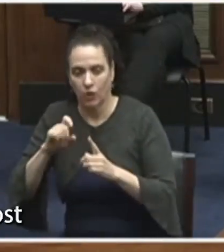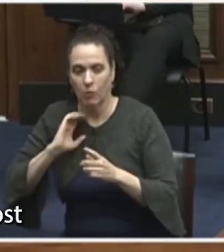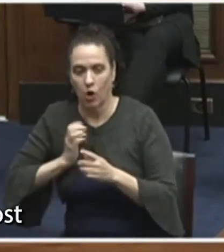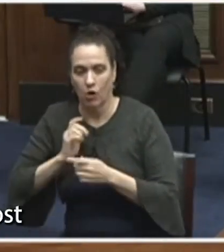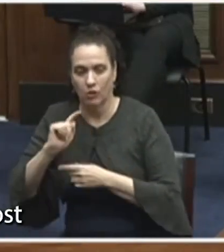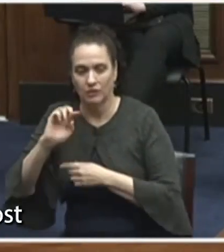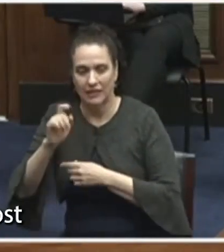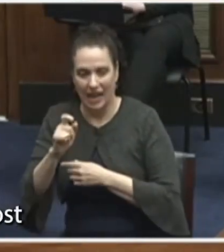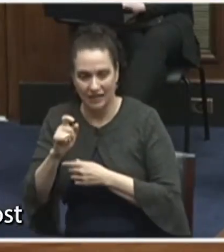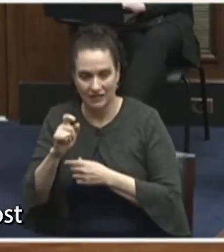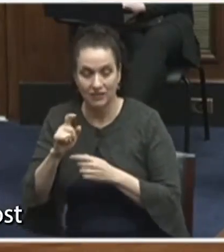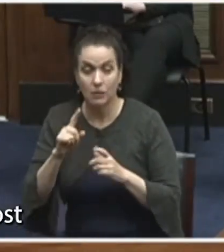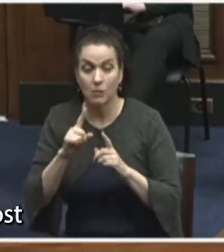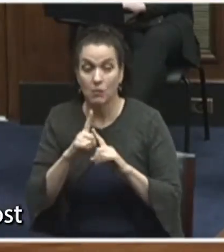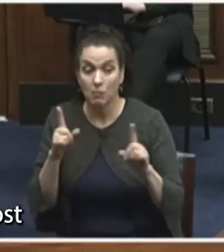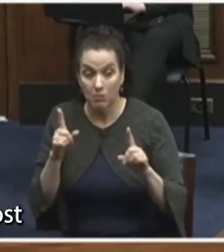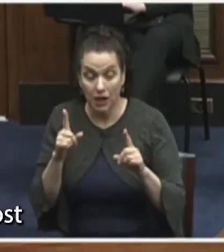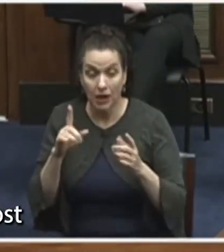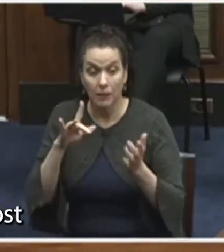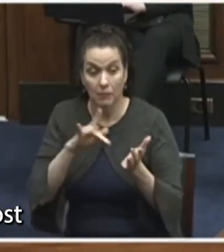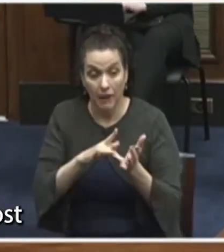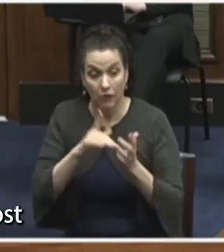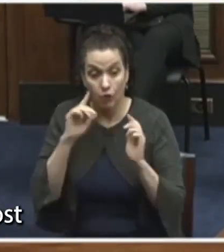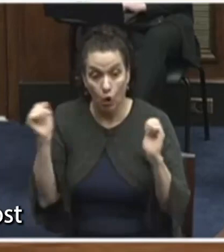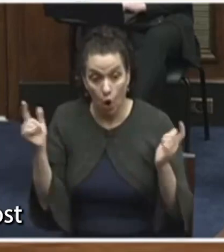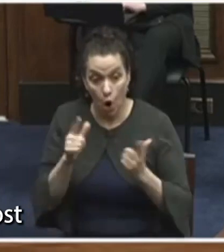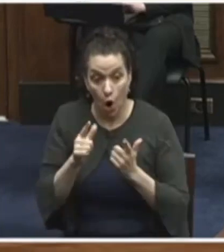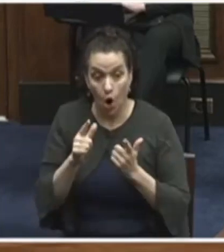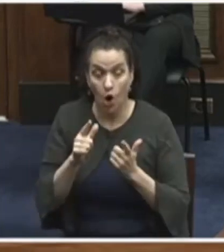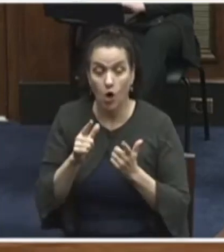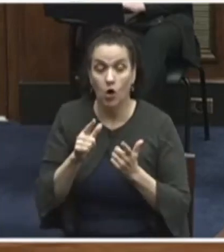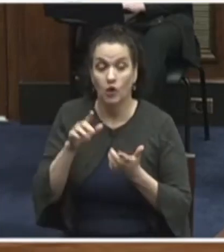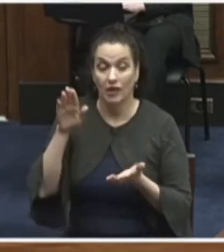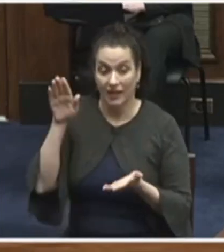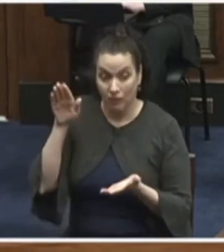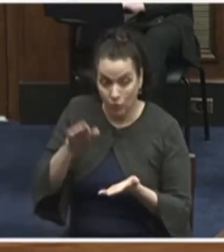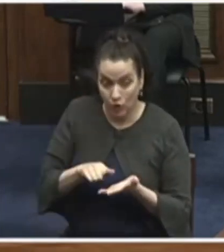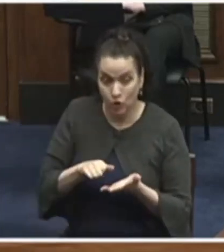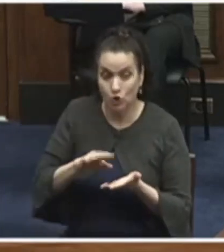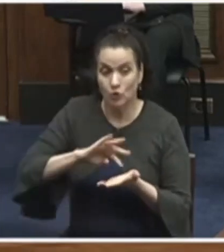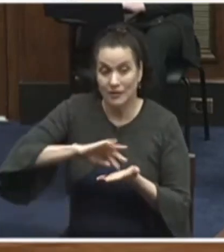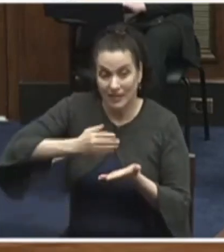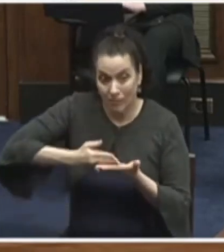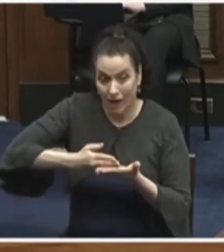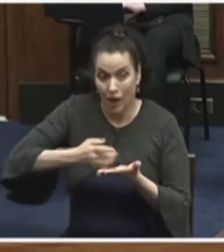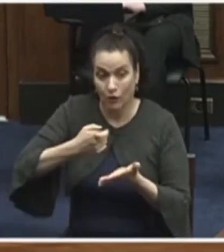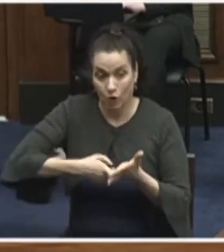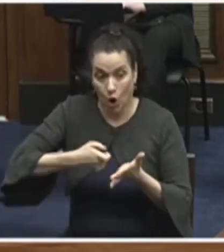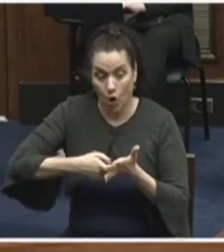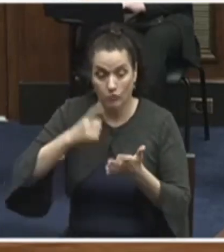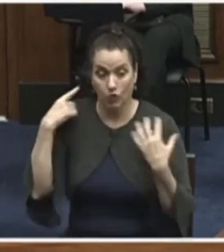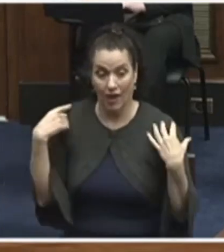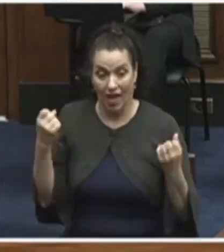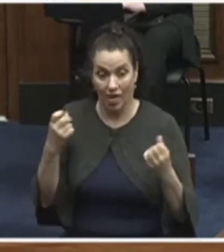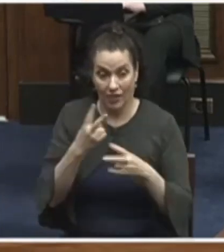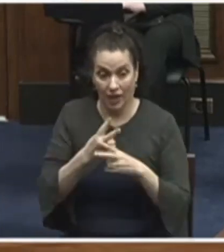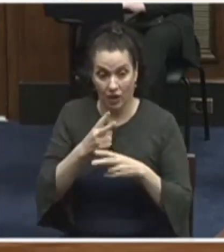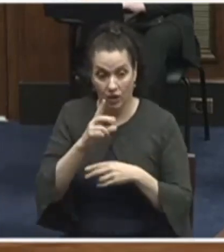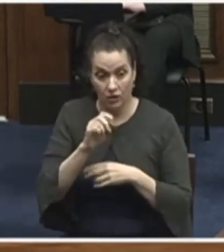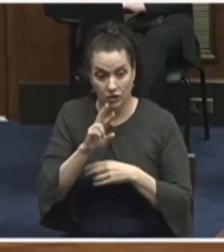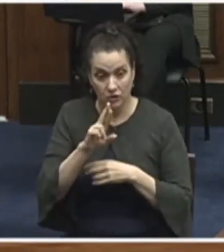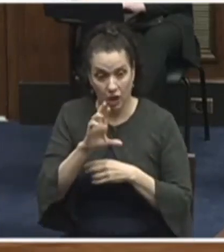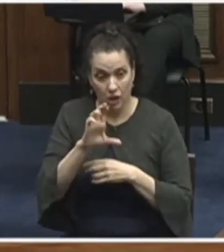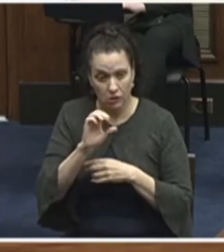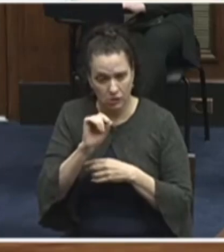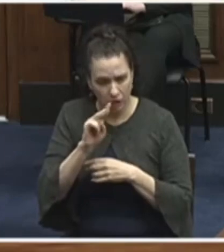that Medicare for all actually lowers the overall cost of health care as well. Dr. Collins, isn't it true